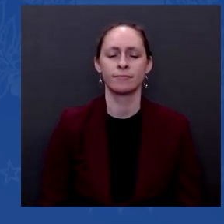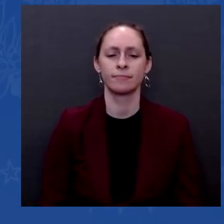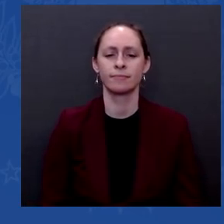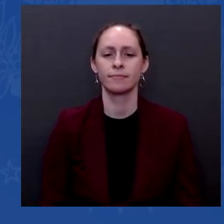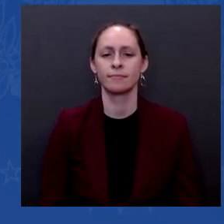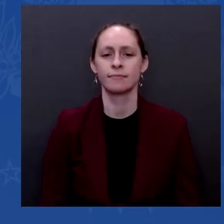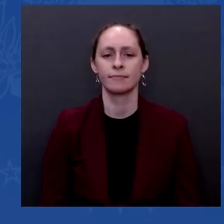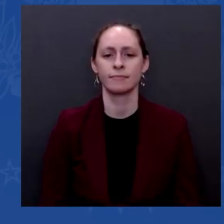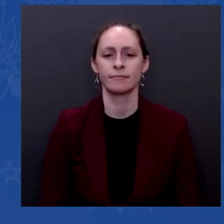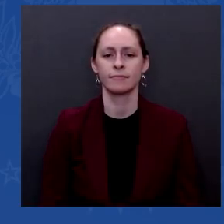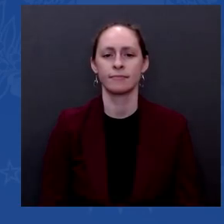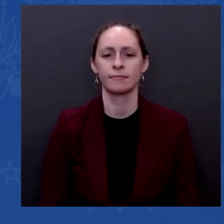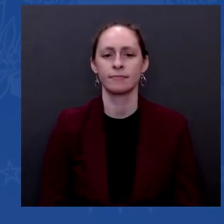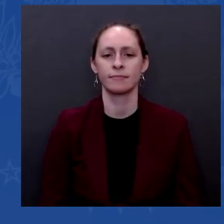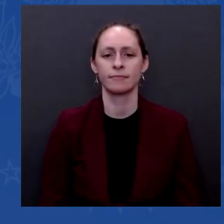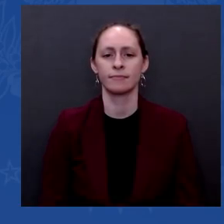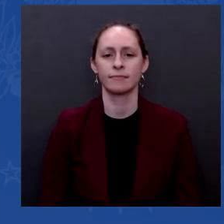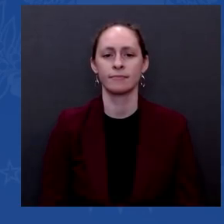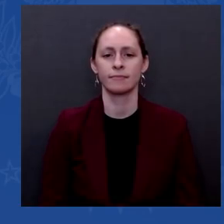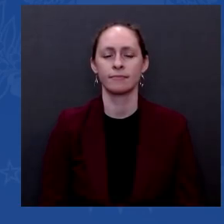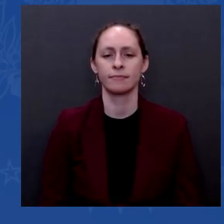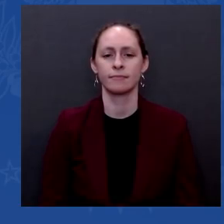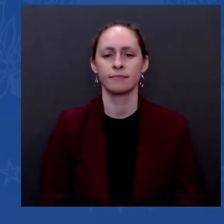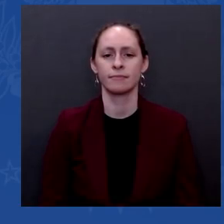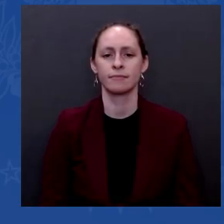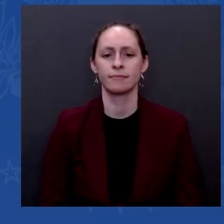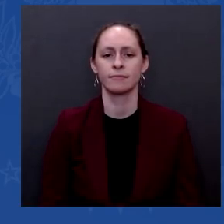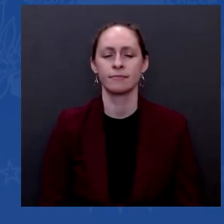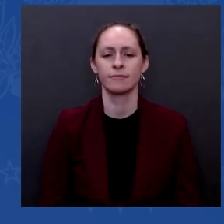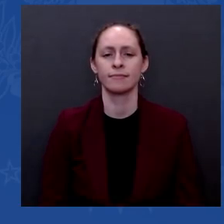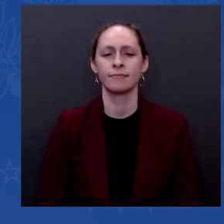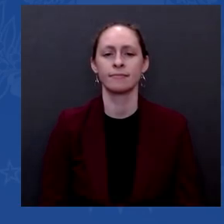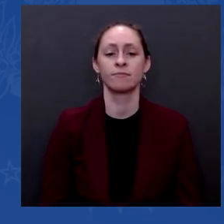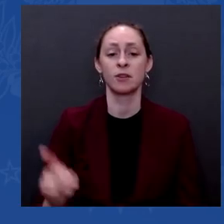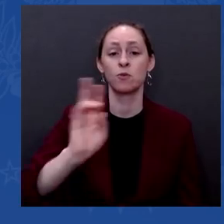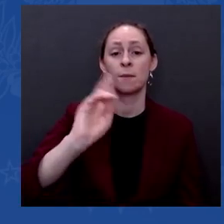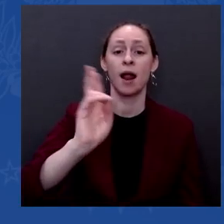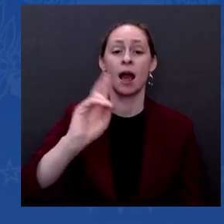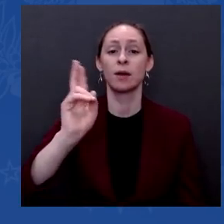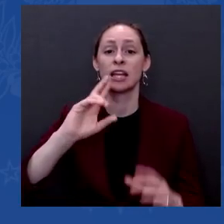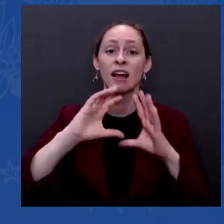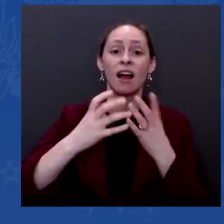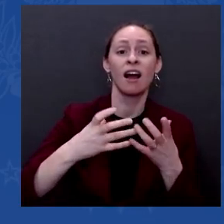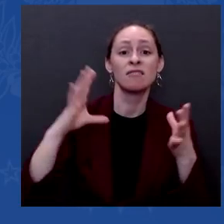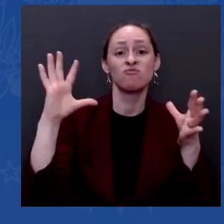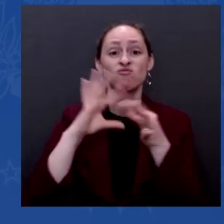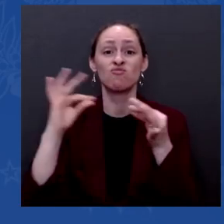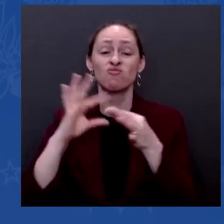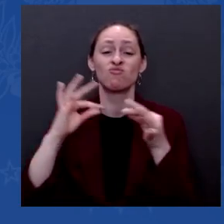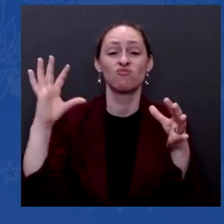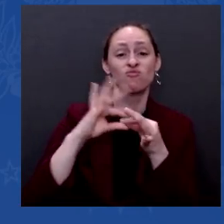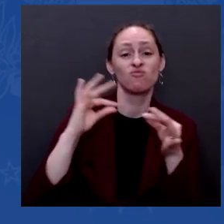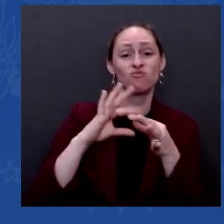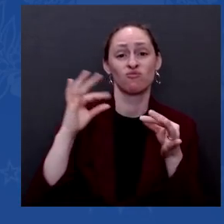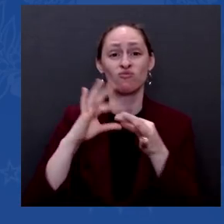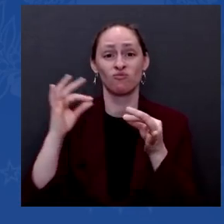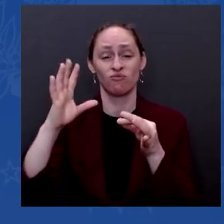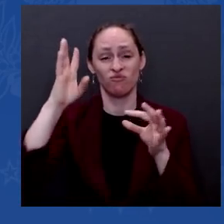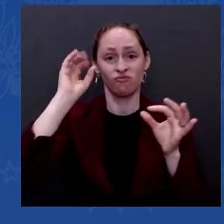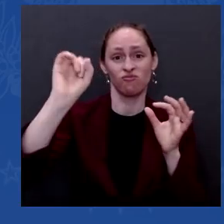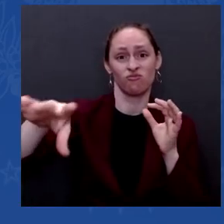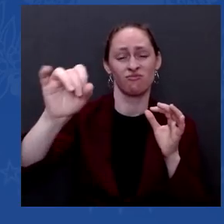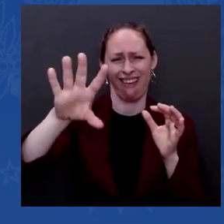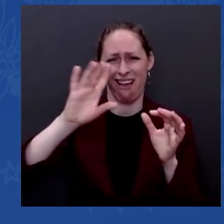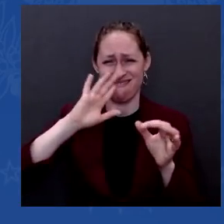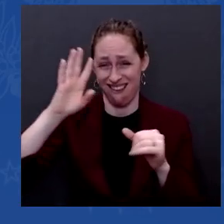and continue to be said. You know, every — every president — not necessarily in the first 12 months,